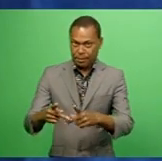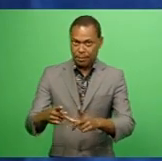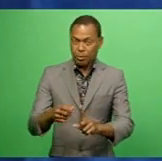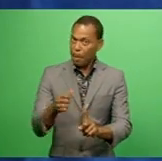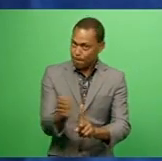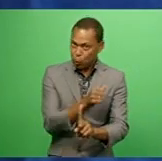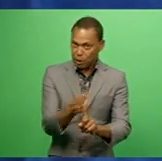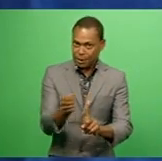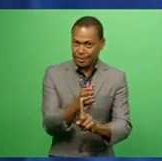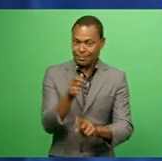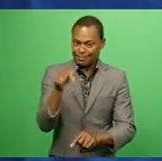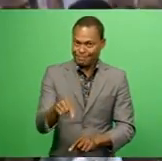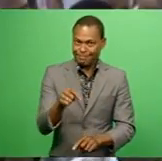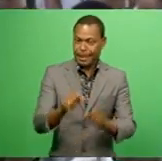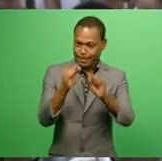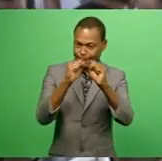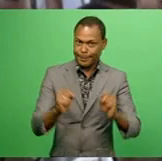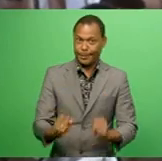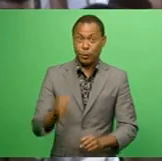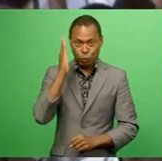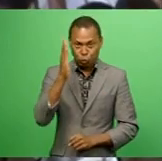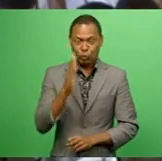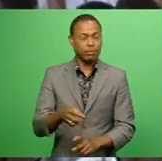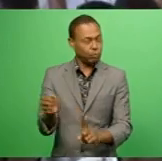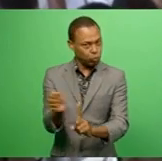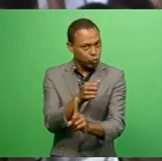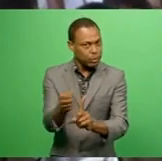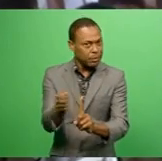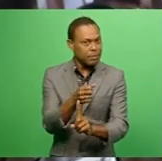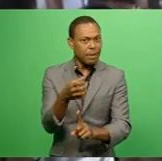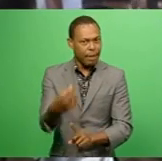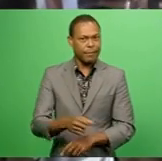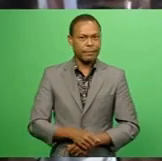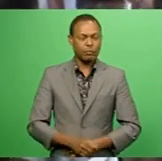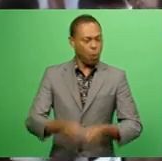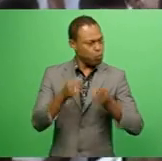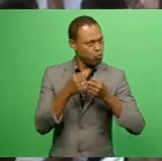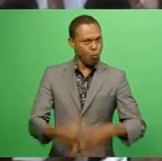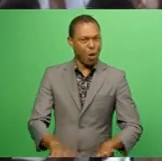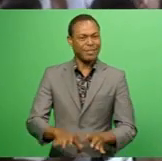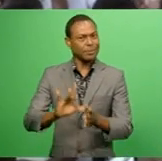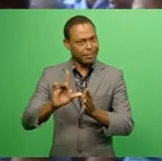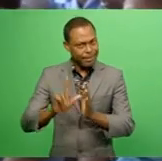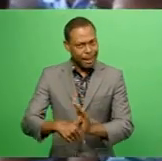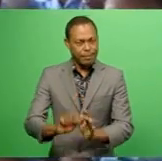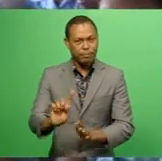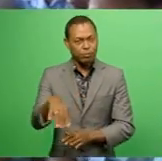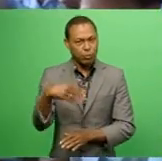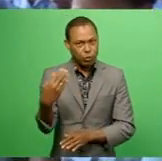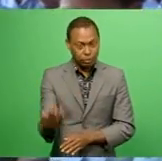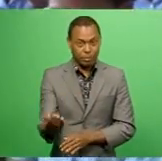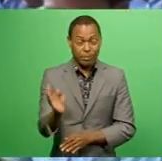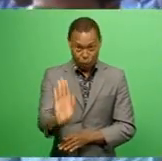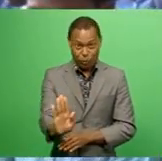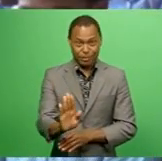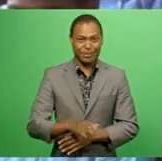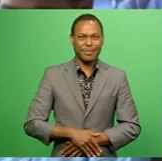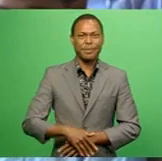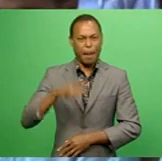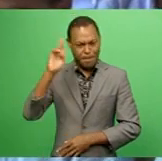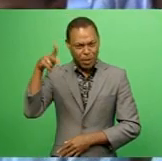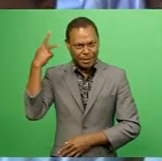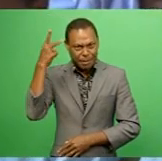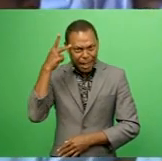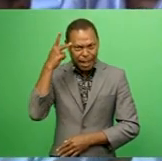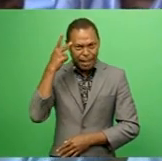have a place in the school system if you're a bully. You are wasting your time, you are wasting your principal's time, you are